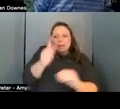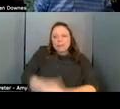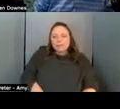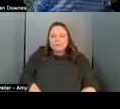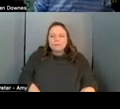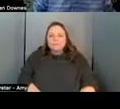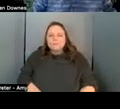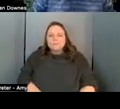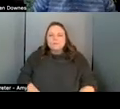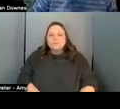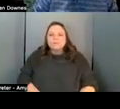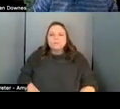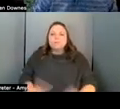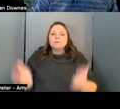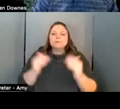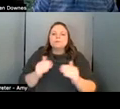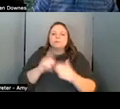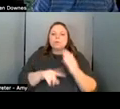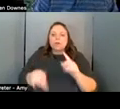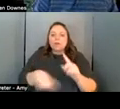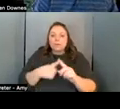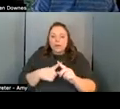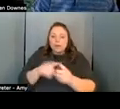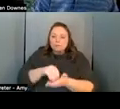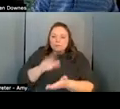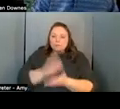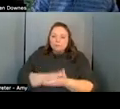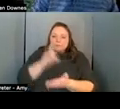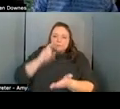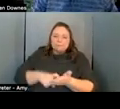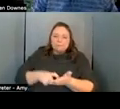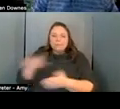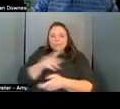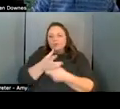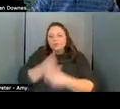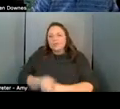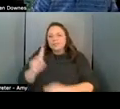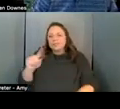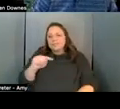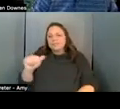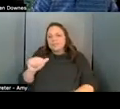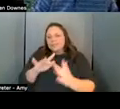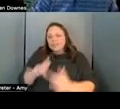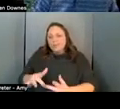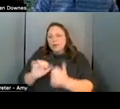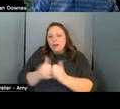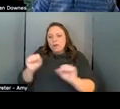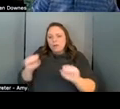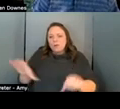what about building these trusted data networks that i talked about how do we go about that